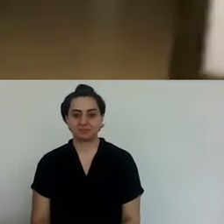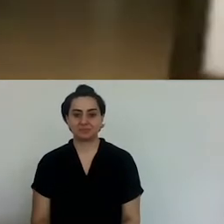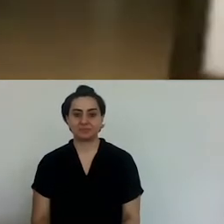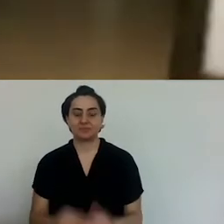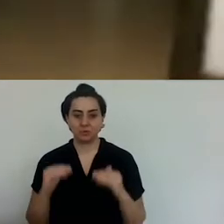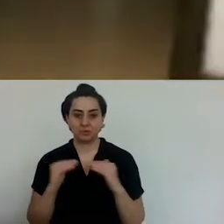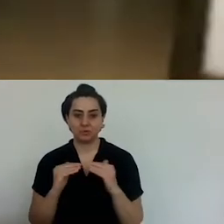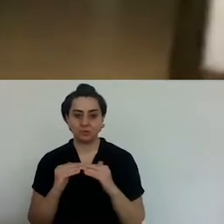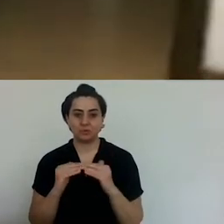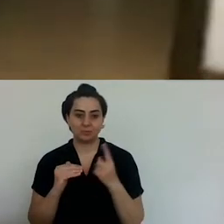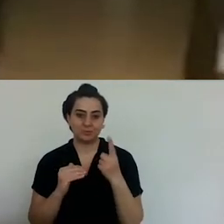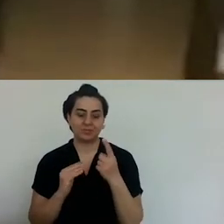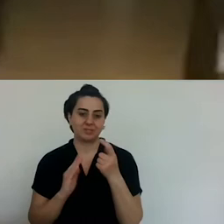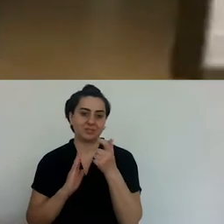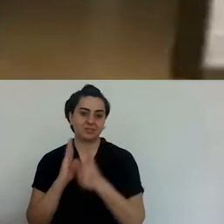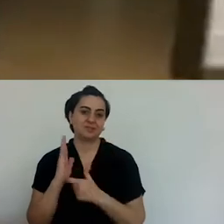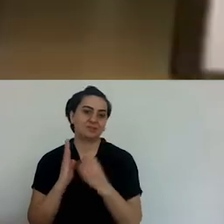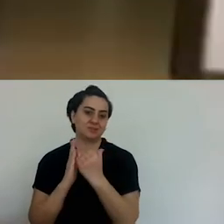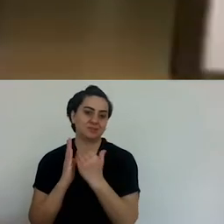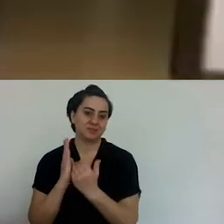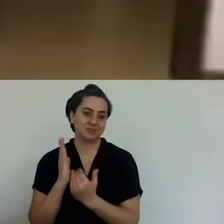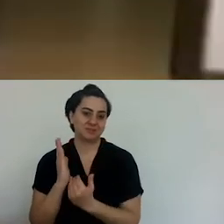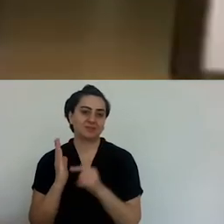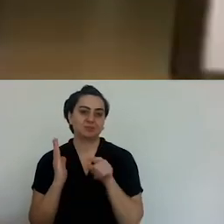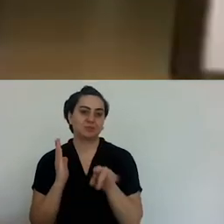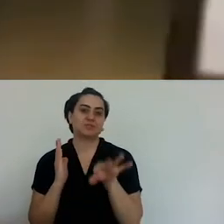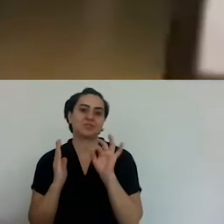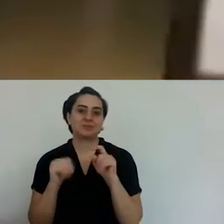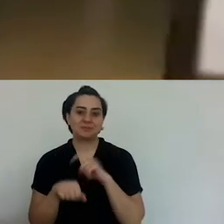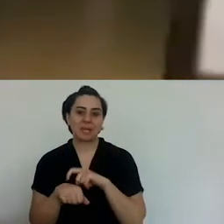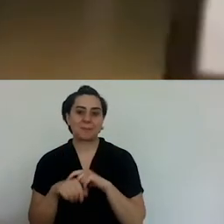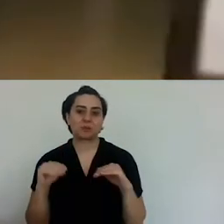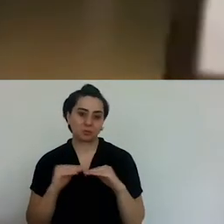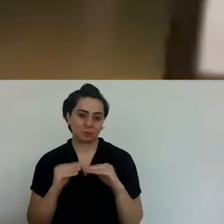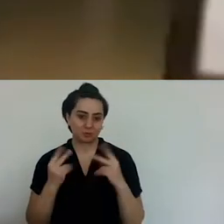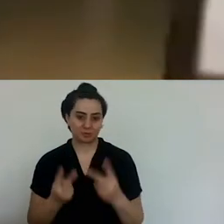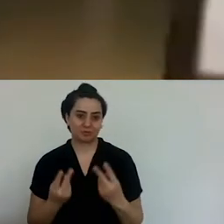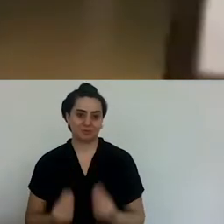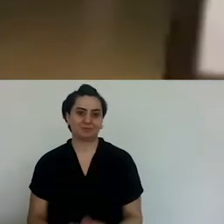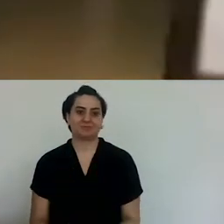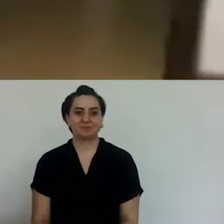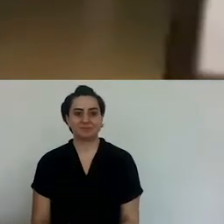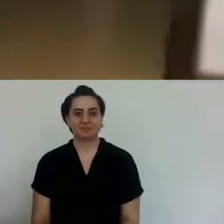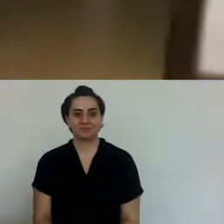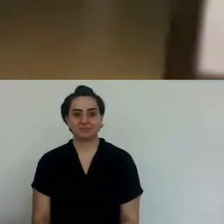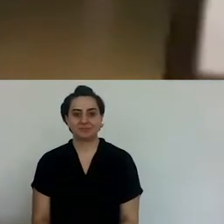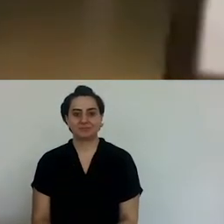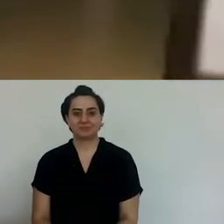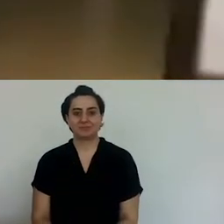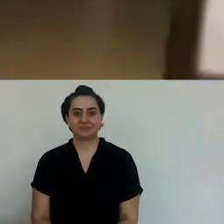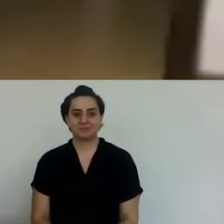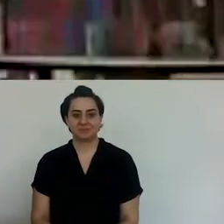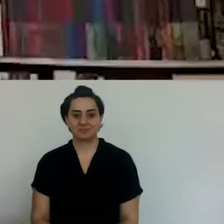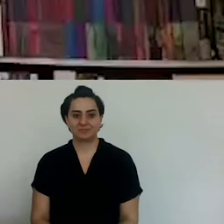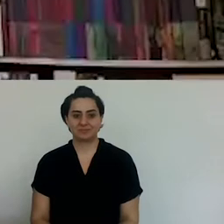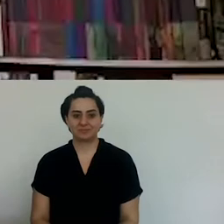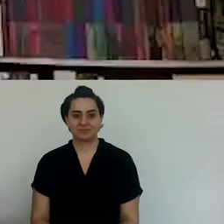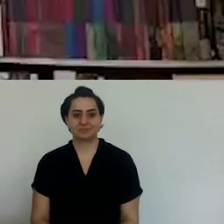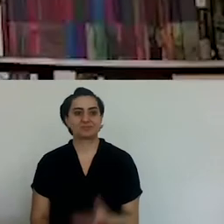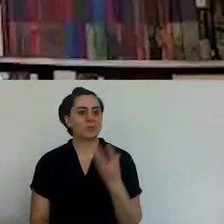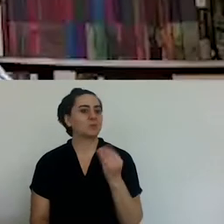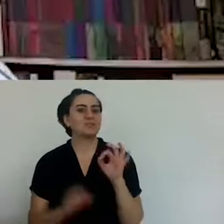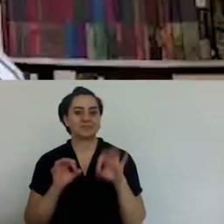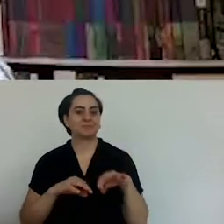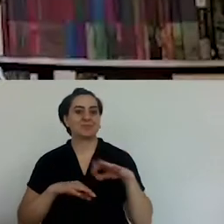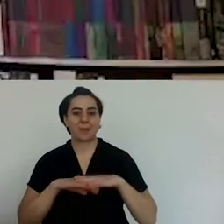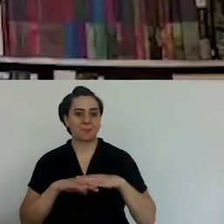it's a good recipe to cook today and make it ready to be presented. That is